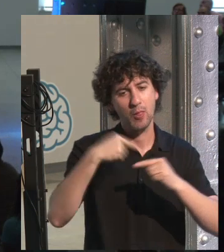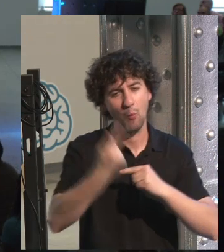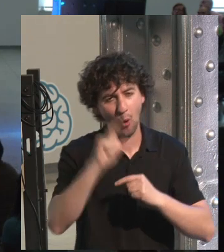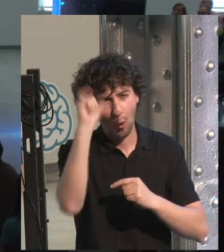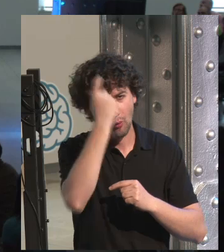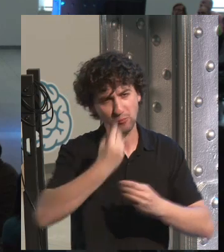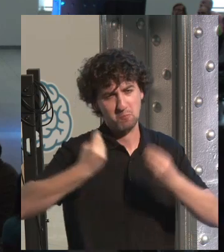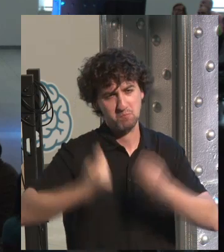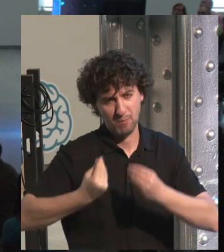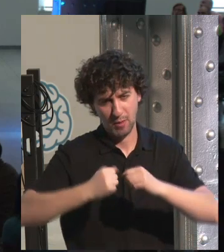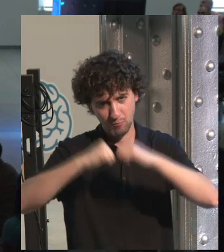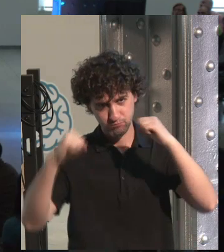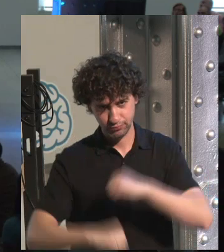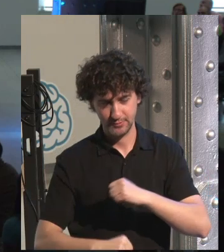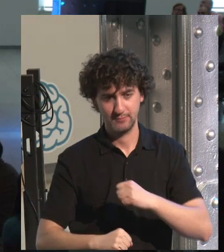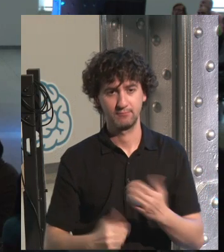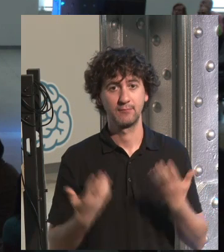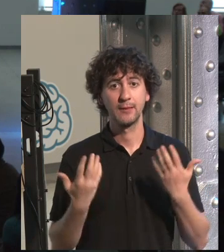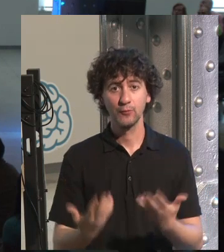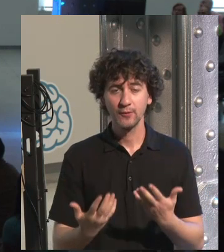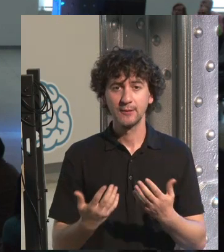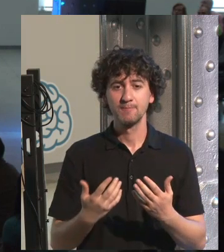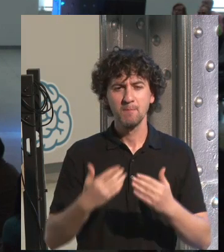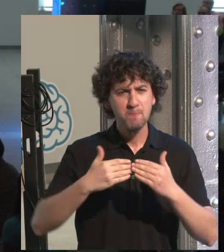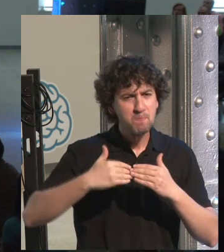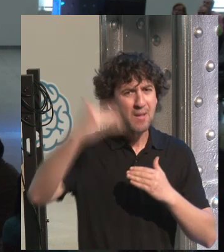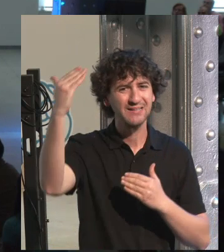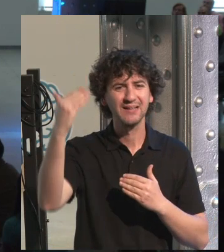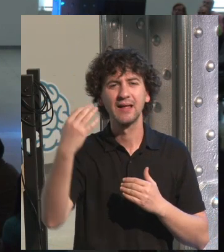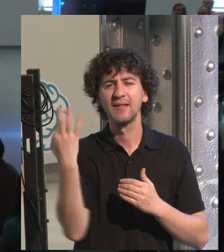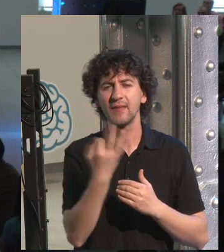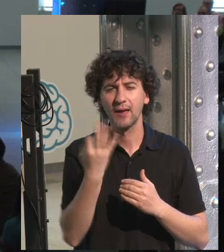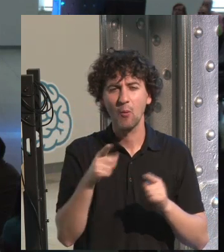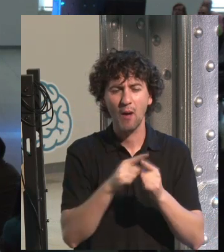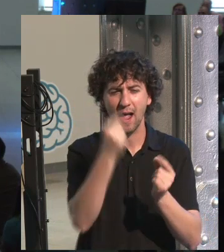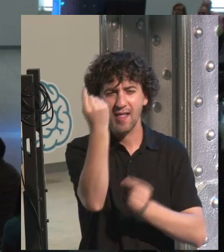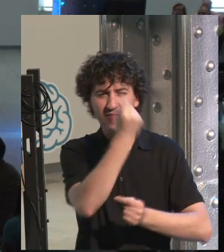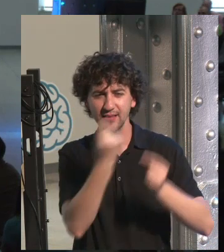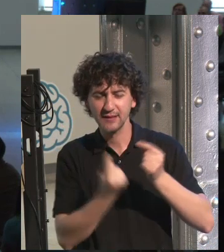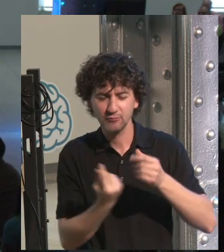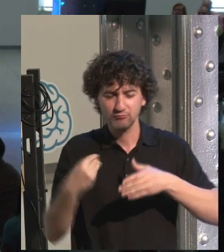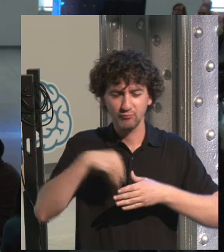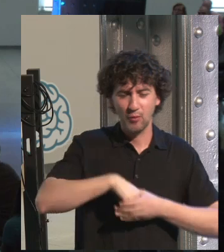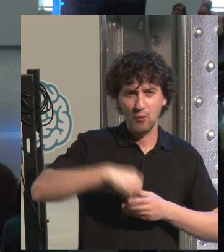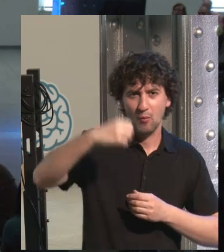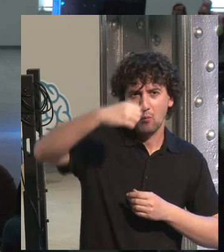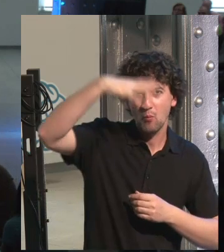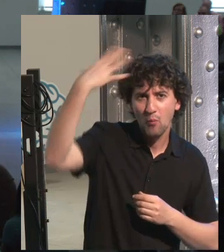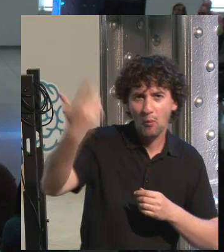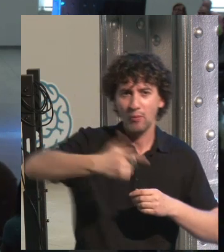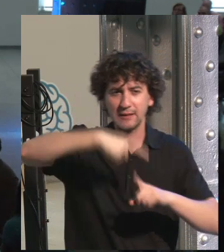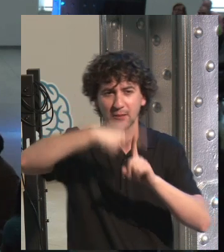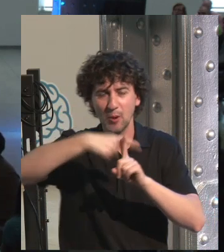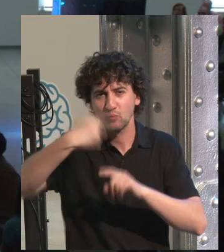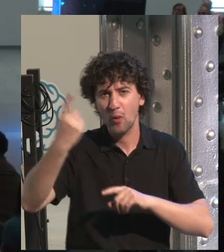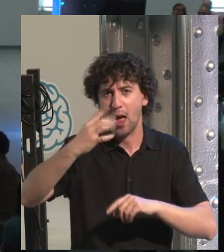precepts. You cannot develop good concepts. And I insist beyond everything, the interior design,